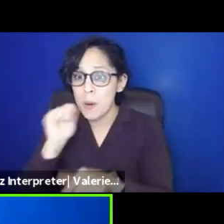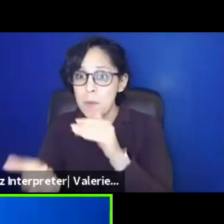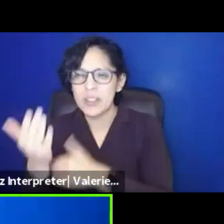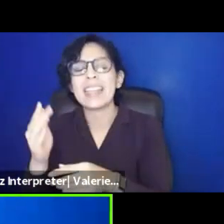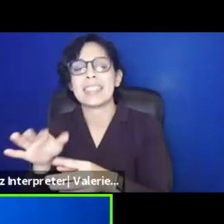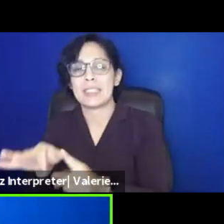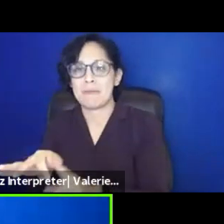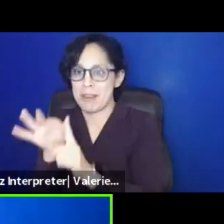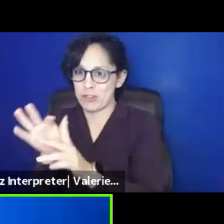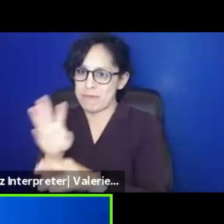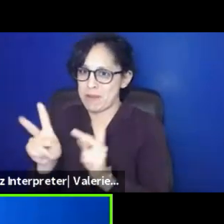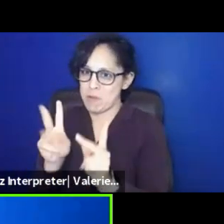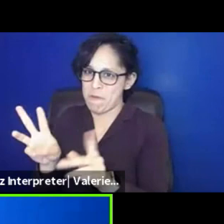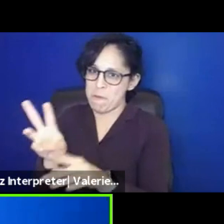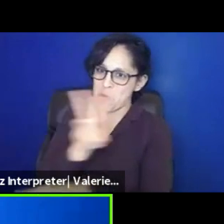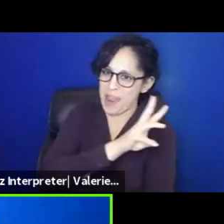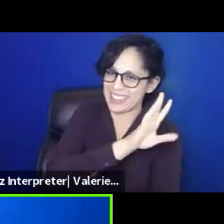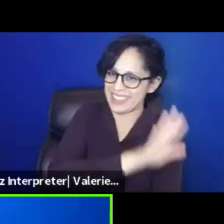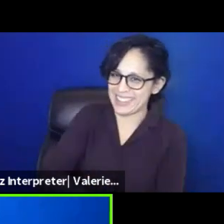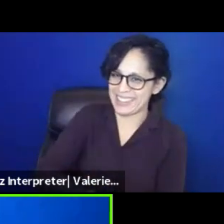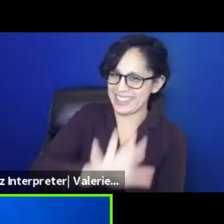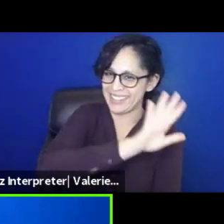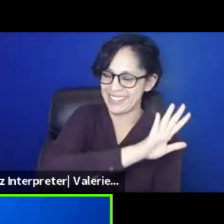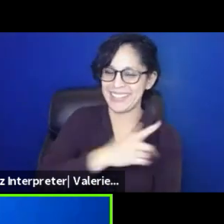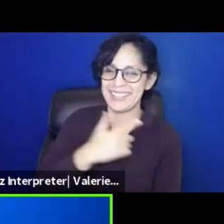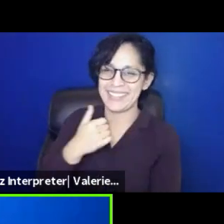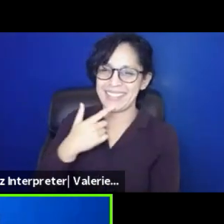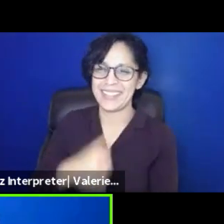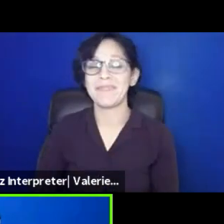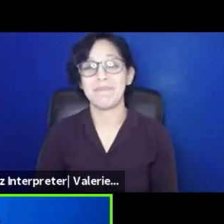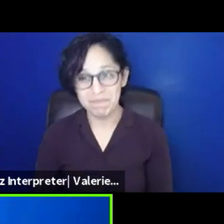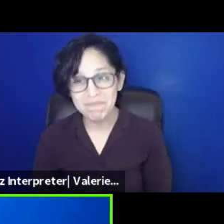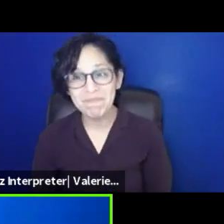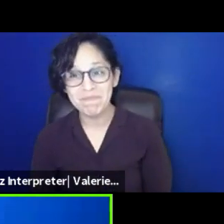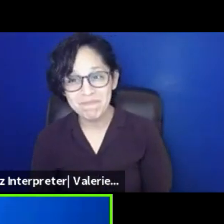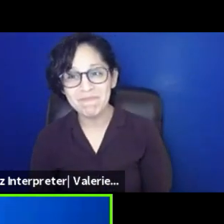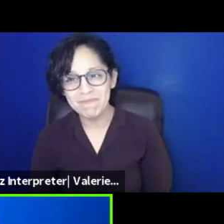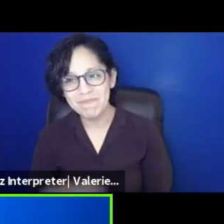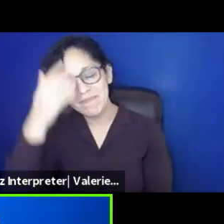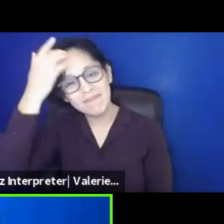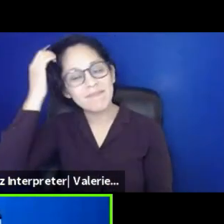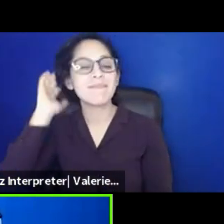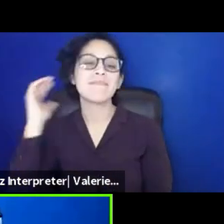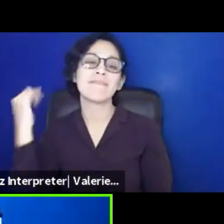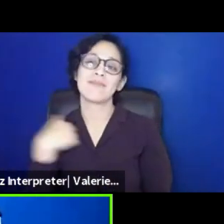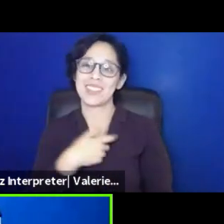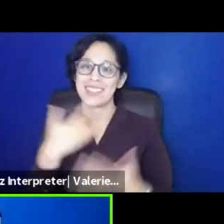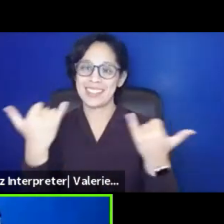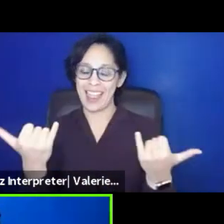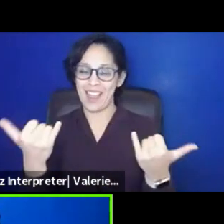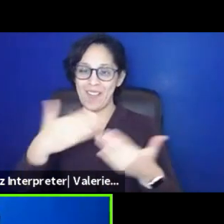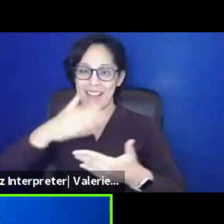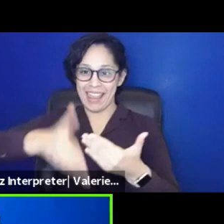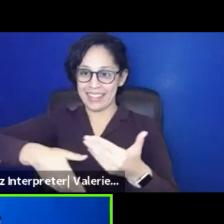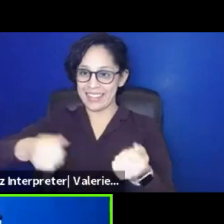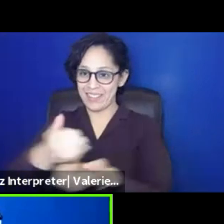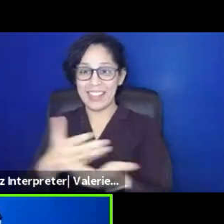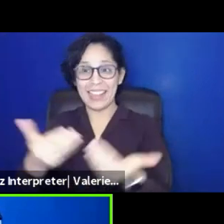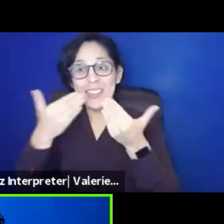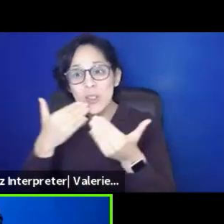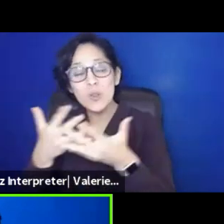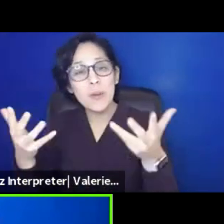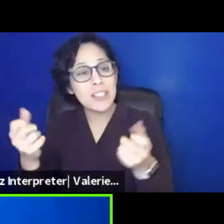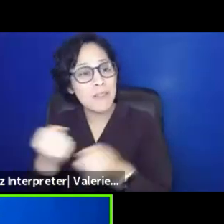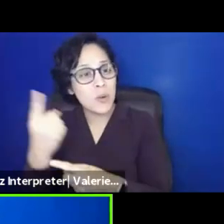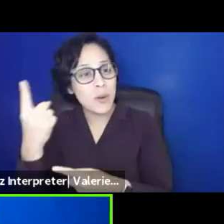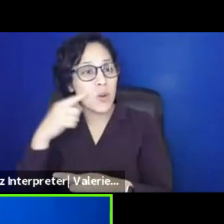West coast people. Um, awesome. So we are wrapping this up and thank you so much, everyone for